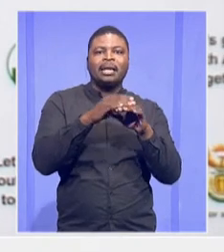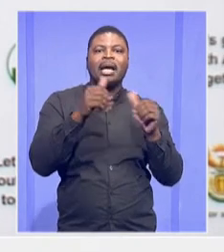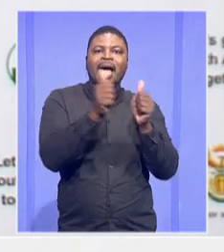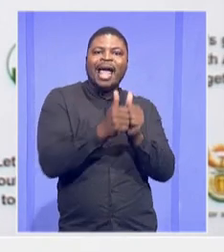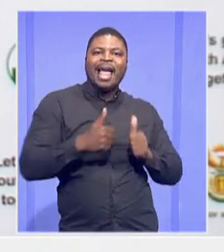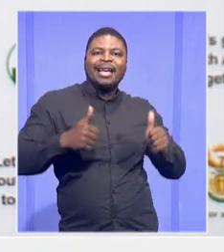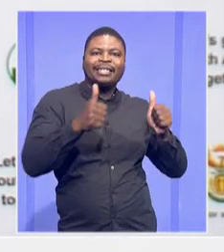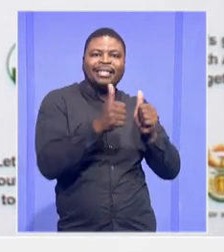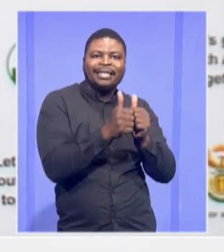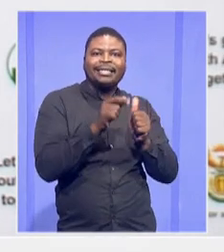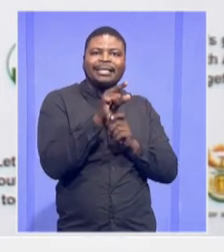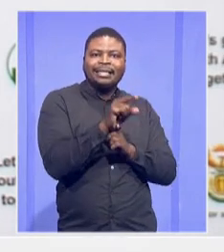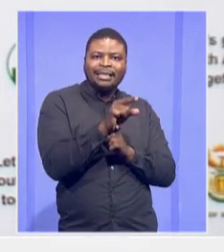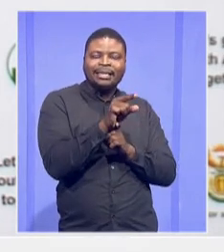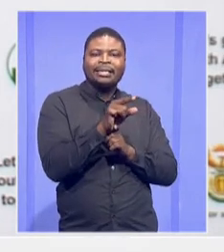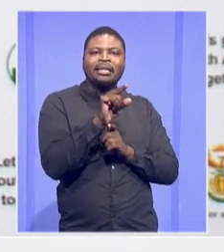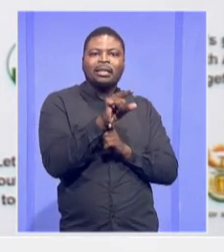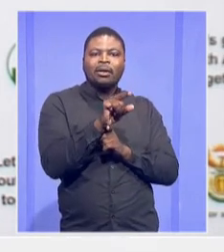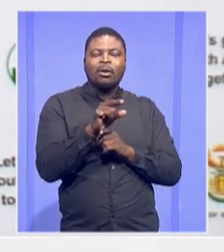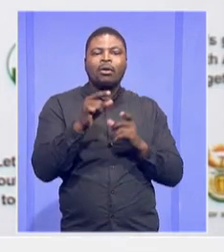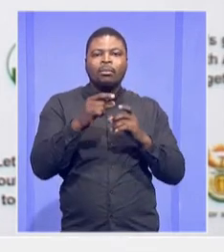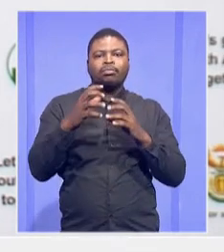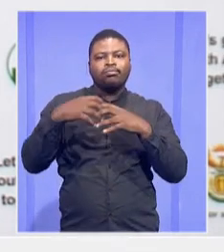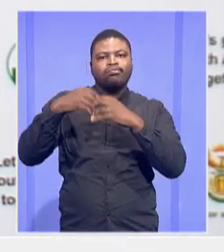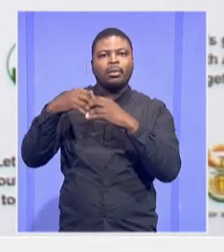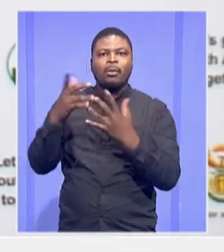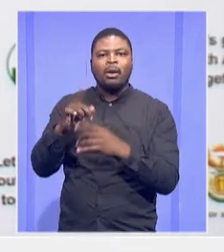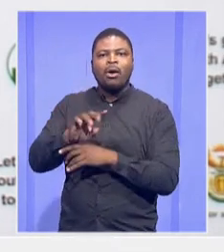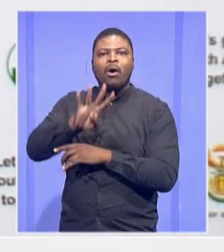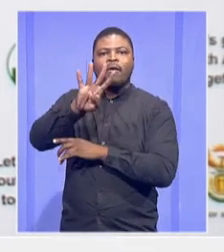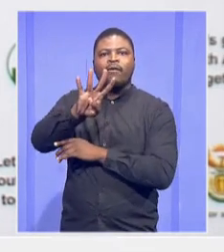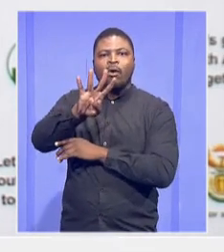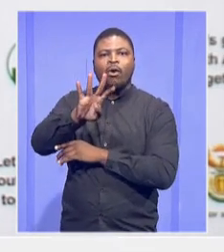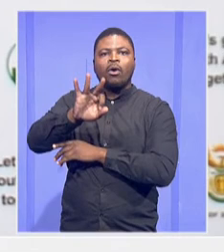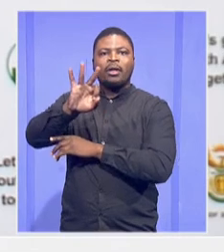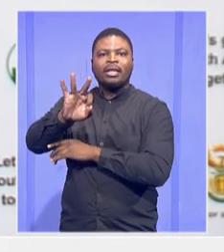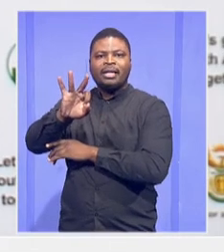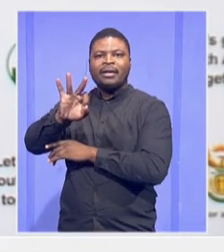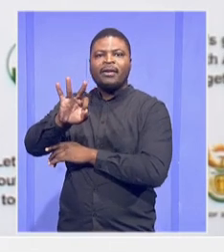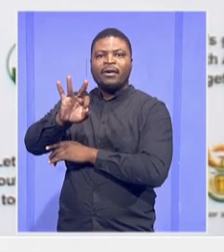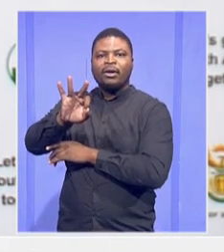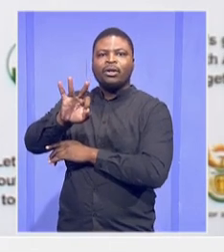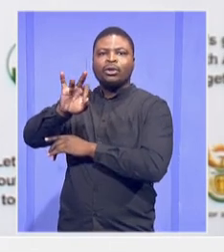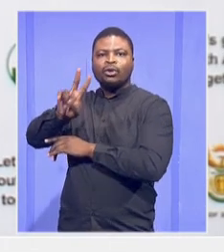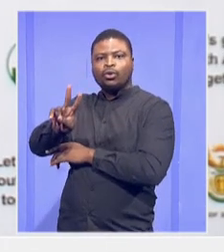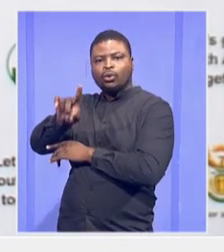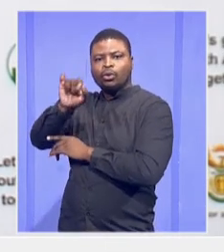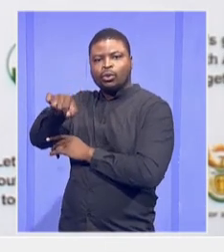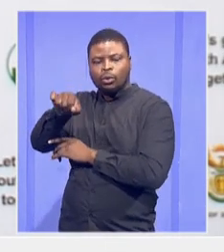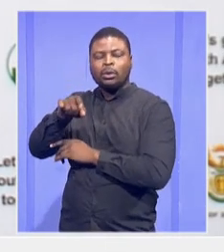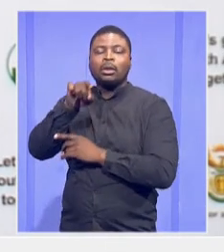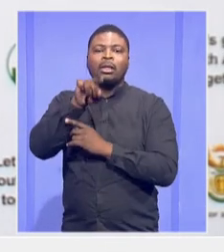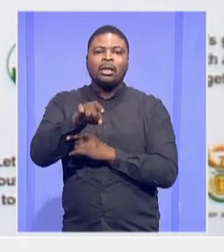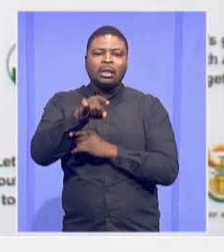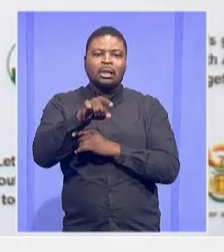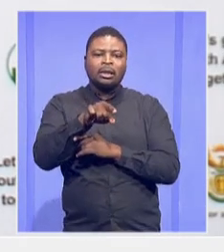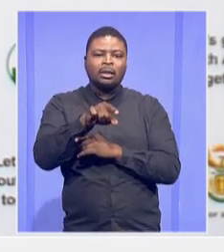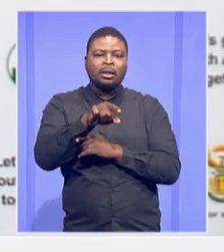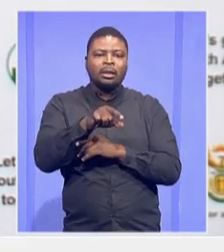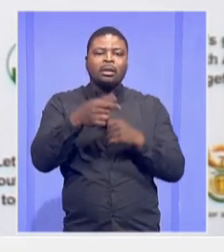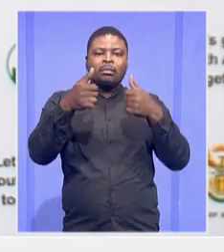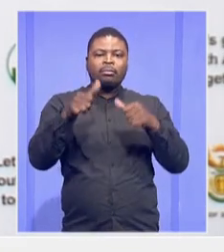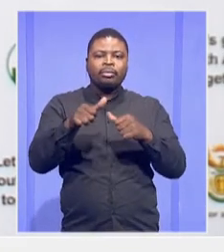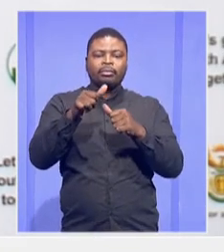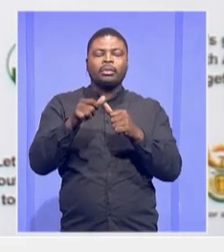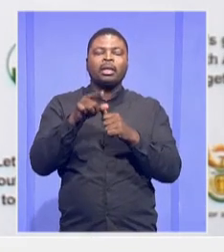projected 442 and the actual takes us at 256. May